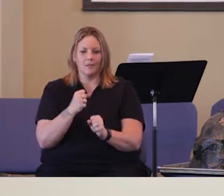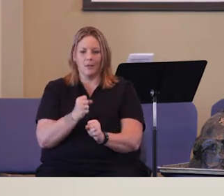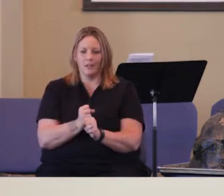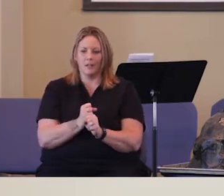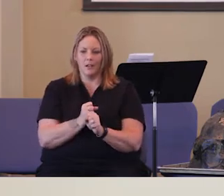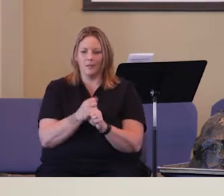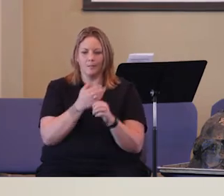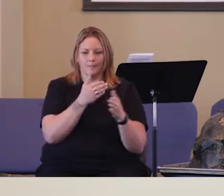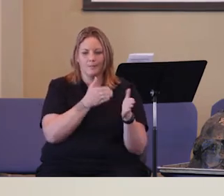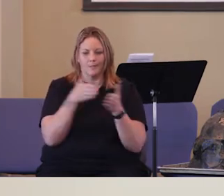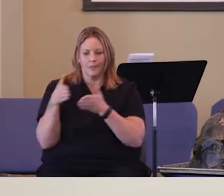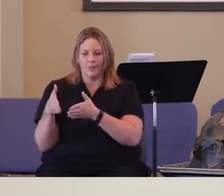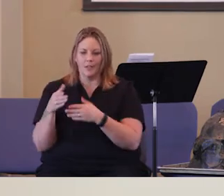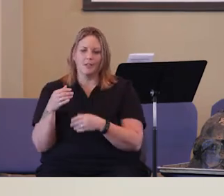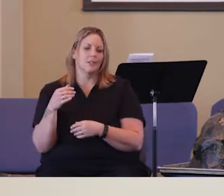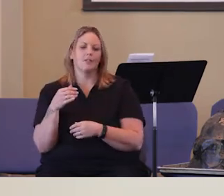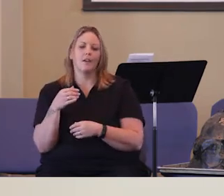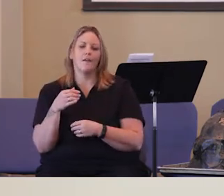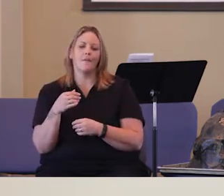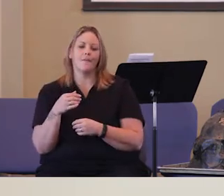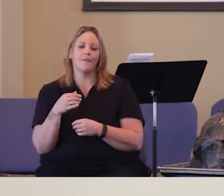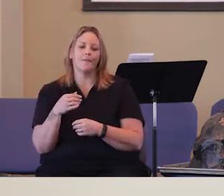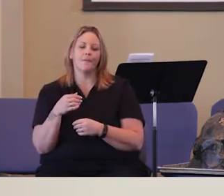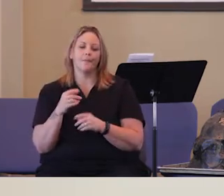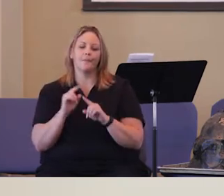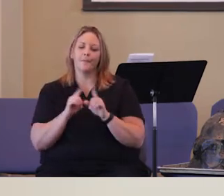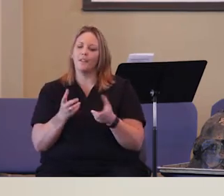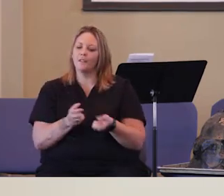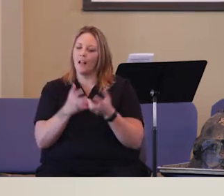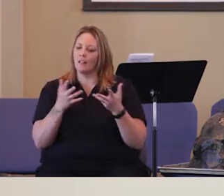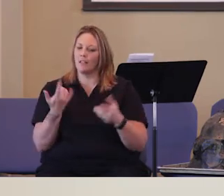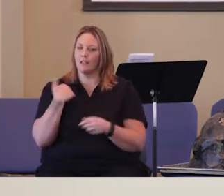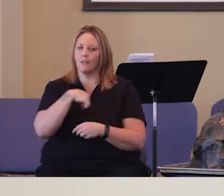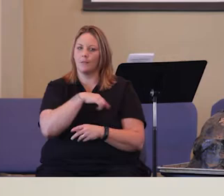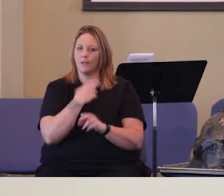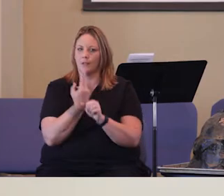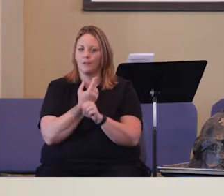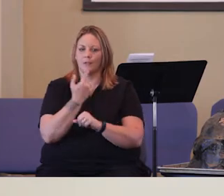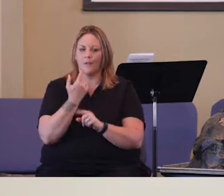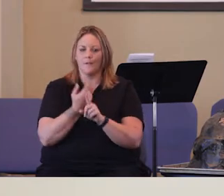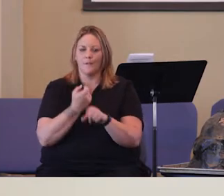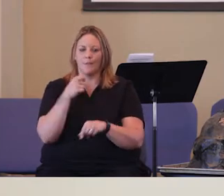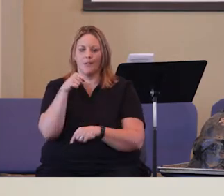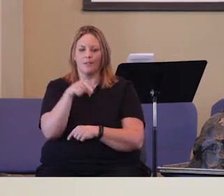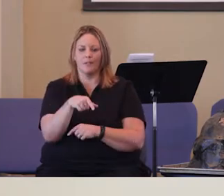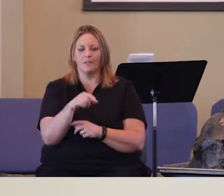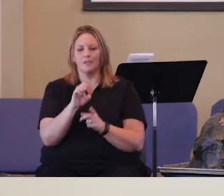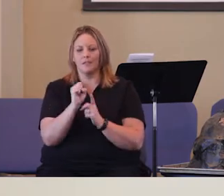the church. But I think there's some things as the church that we can take from this scenario.